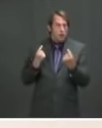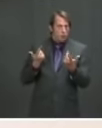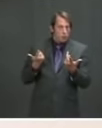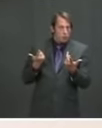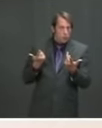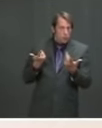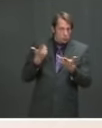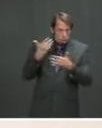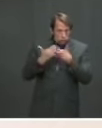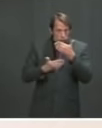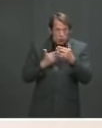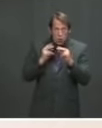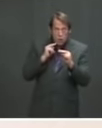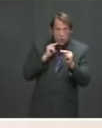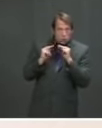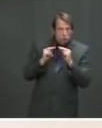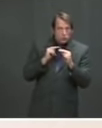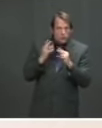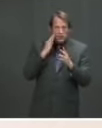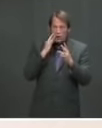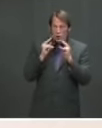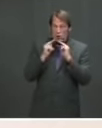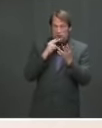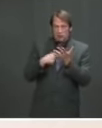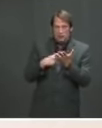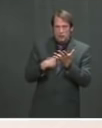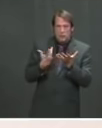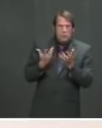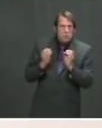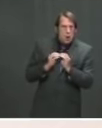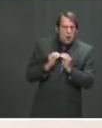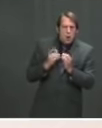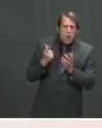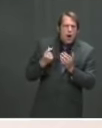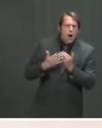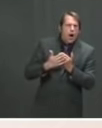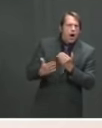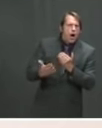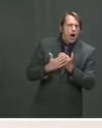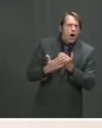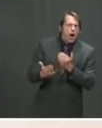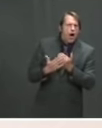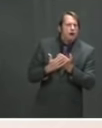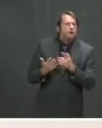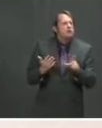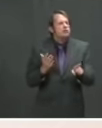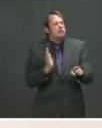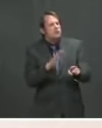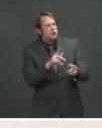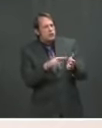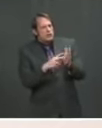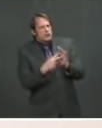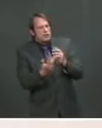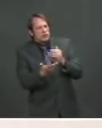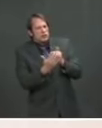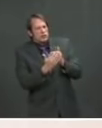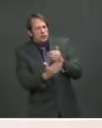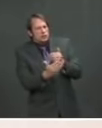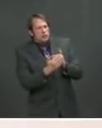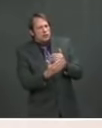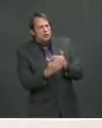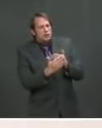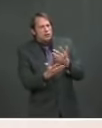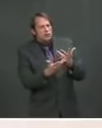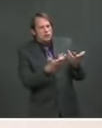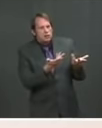What is left, actually, apart from war? Ms. What would Iran want out of it? Is that what you're asking? No, what's the stick? You're coming with a carrot, right? Which is, you know, we'll bring you back